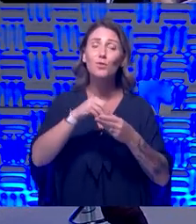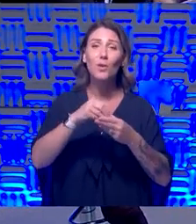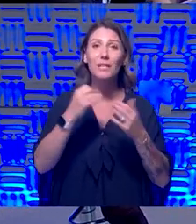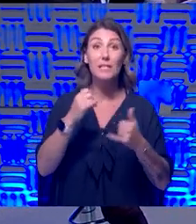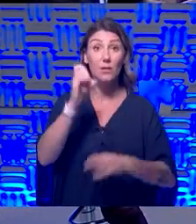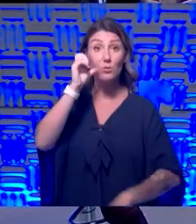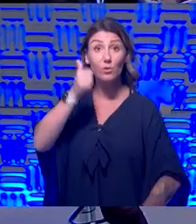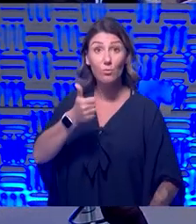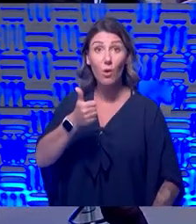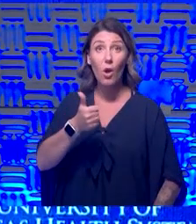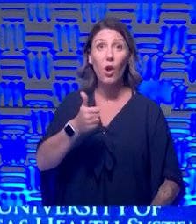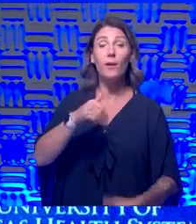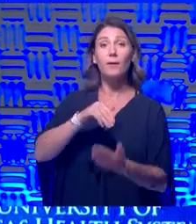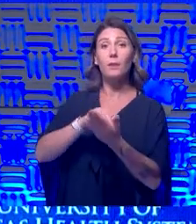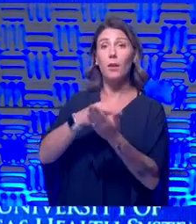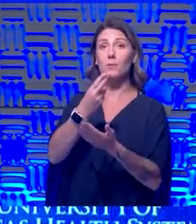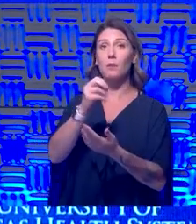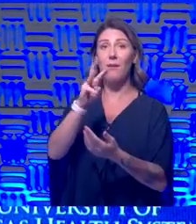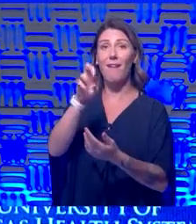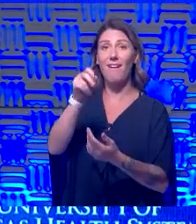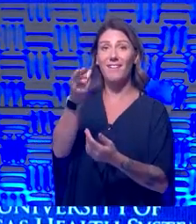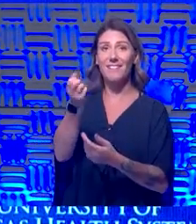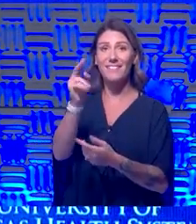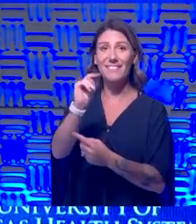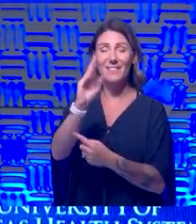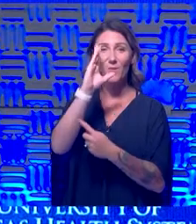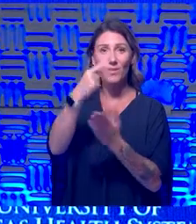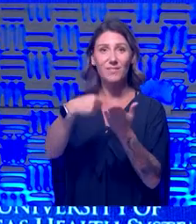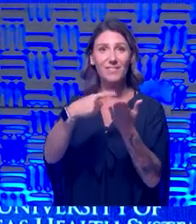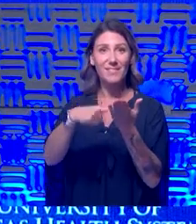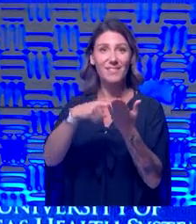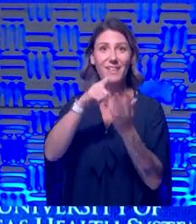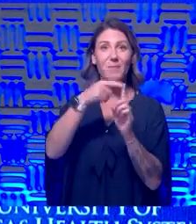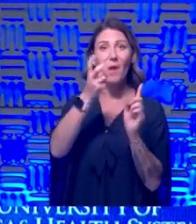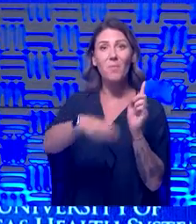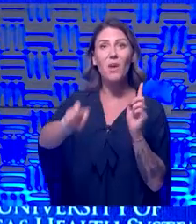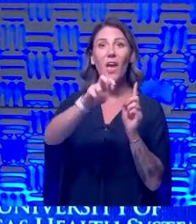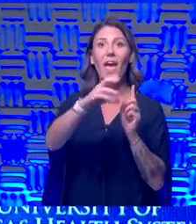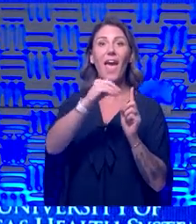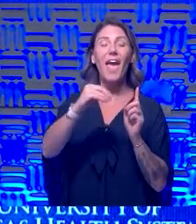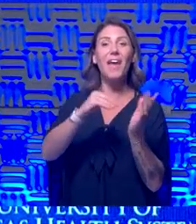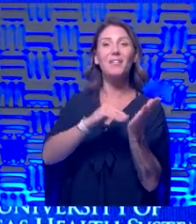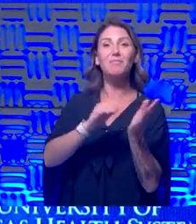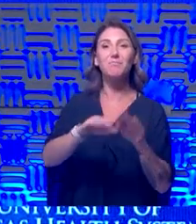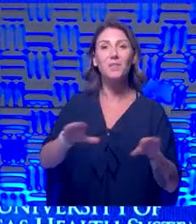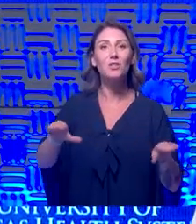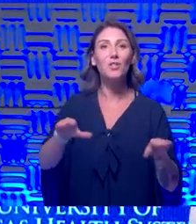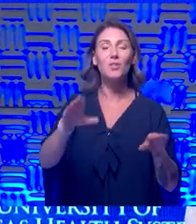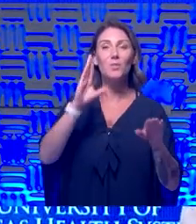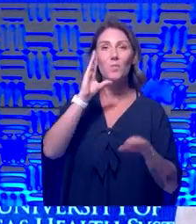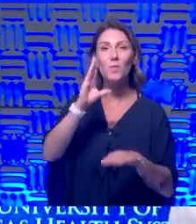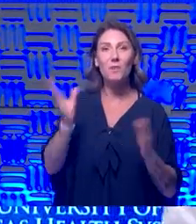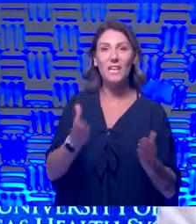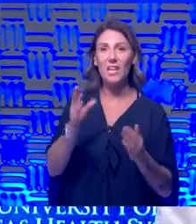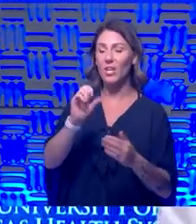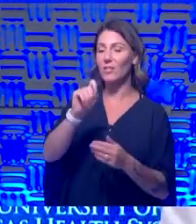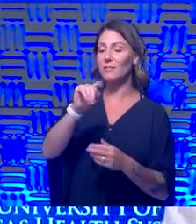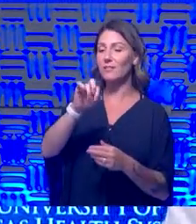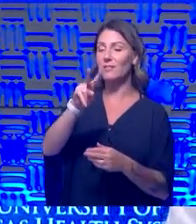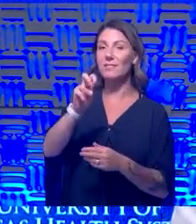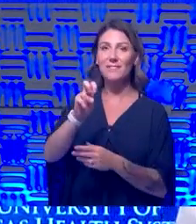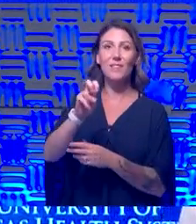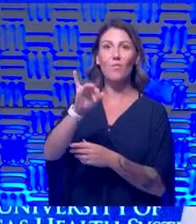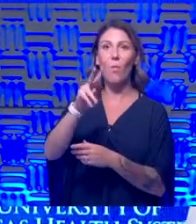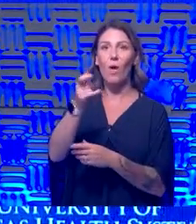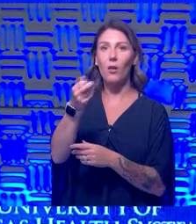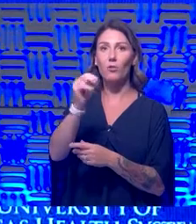Tomorrow, Doc Hawk is going to talk a little bit about being on the road, and pediatrician Steve Lauer will be here as well with advice for your youngest travelers.